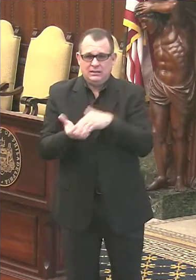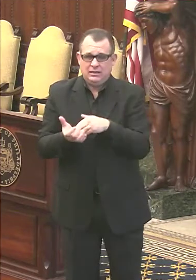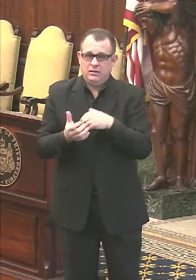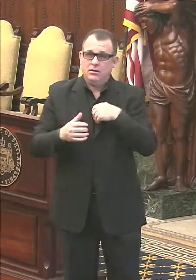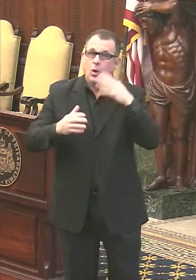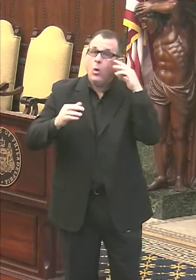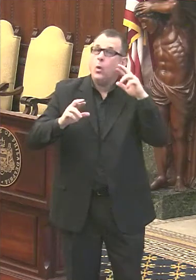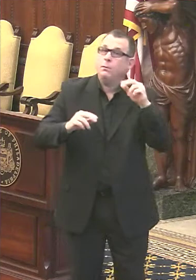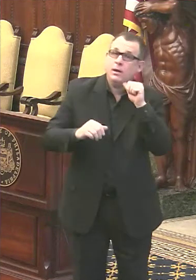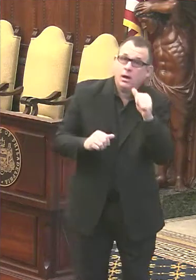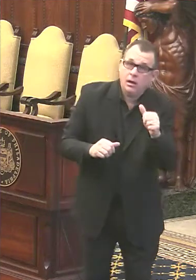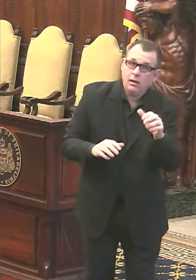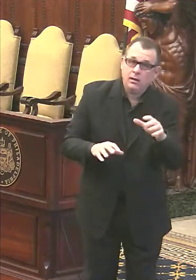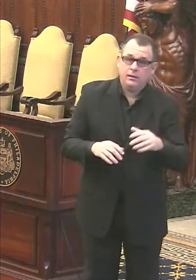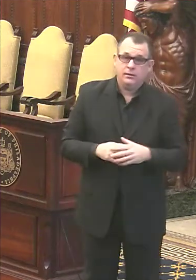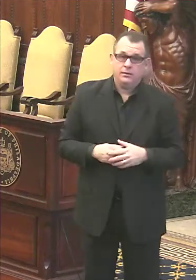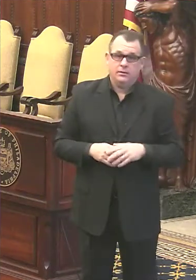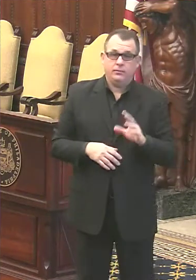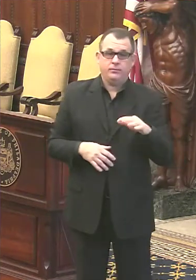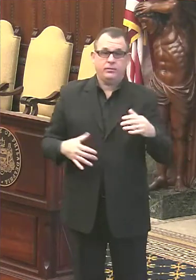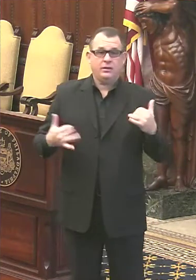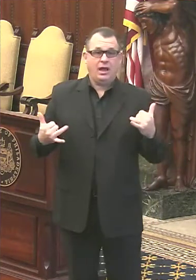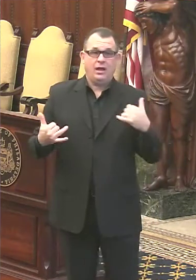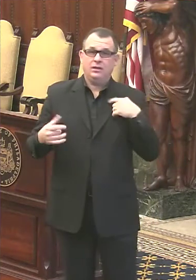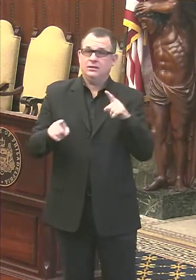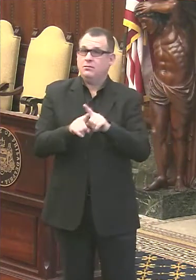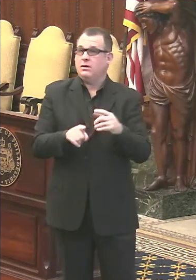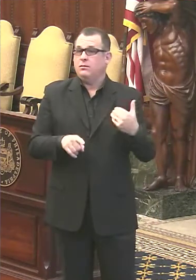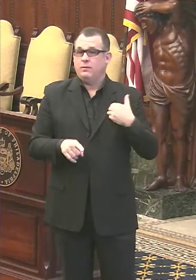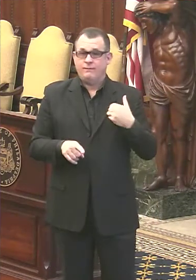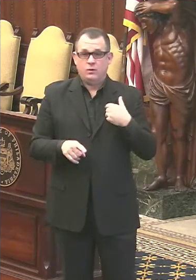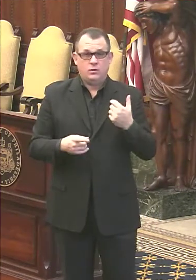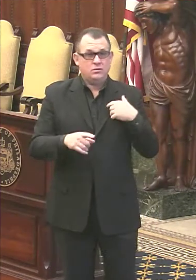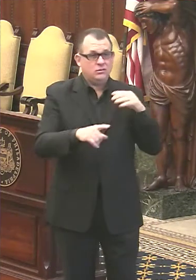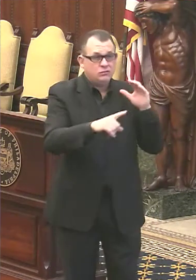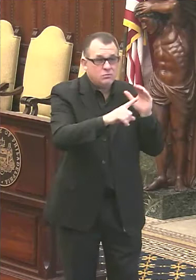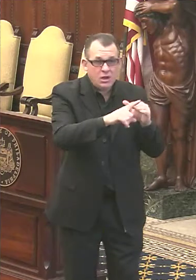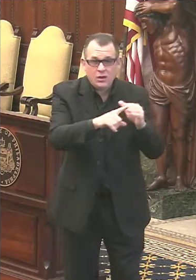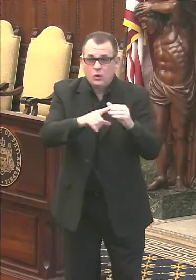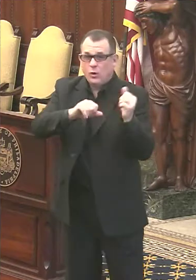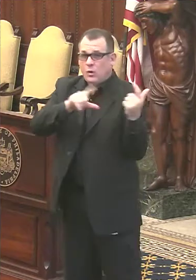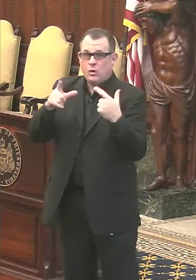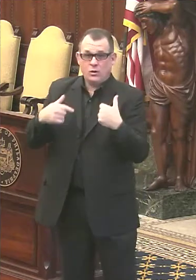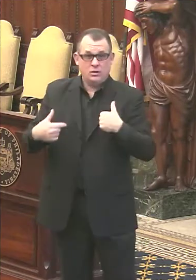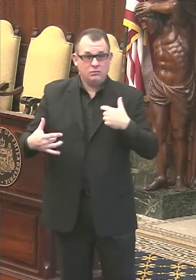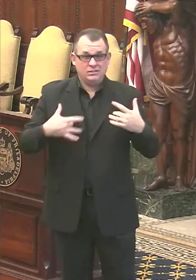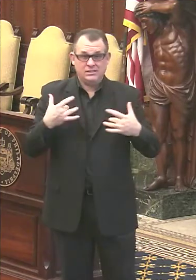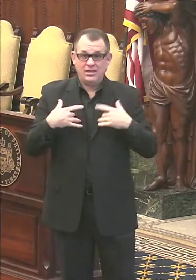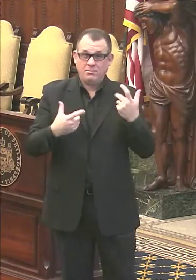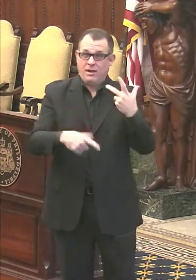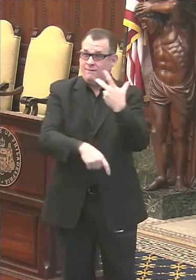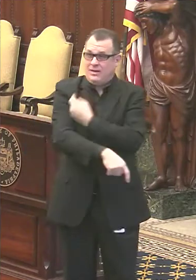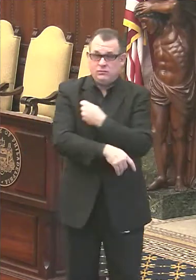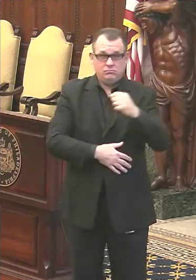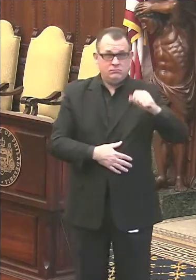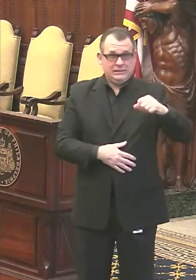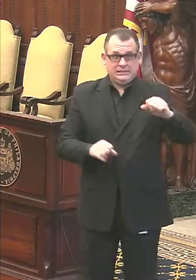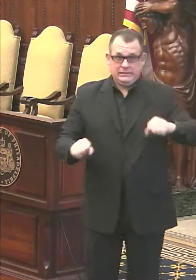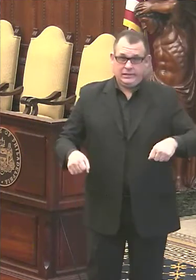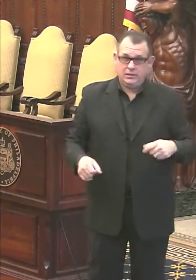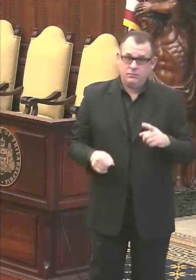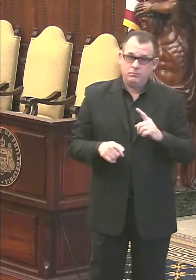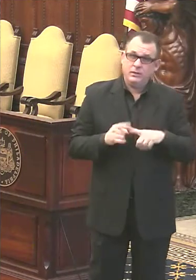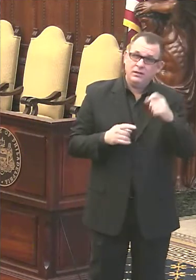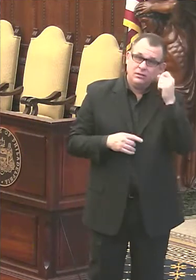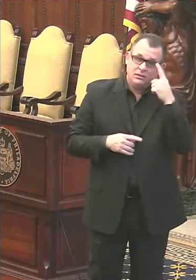So what should people do now? Same as before. Just to remind people, as much as we're really excited about the availability of the vaccine, the vaccine, unfortunately, will